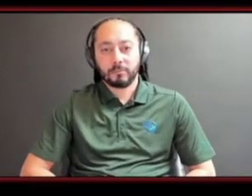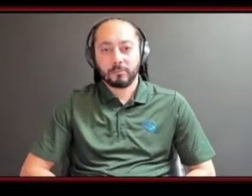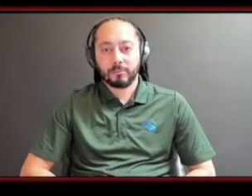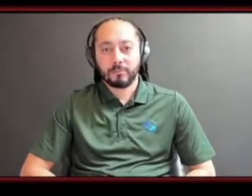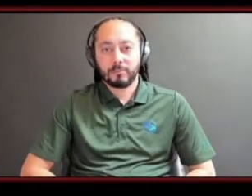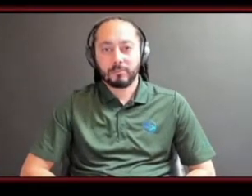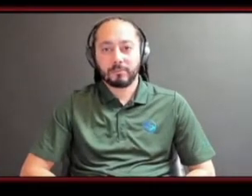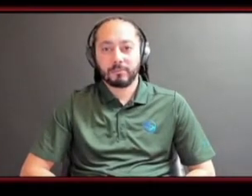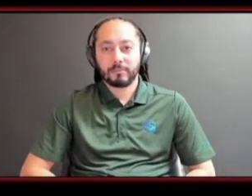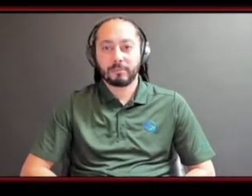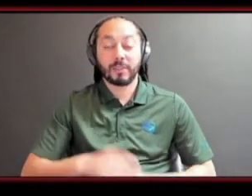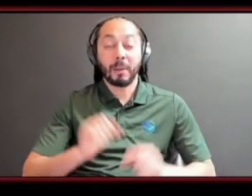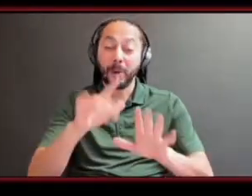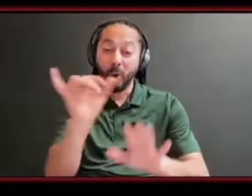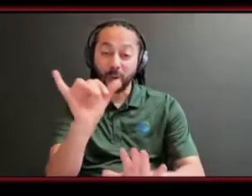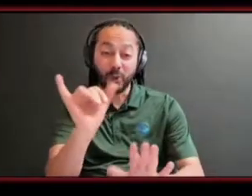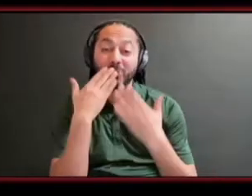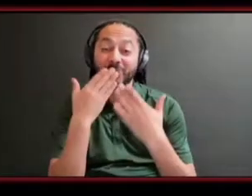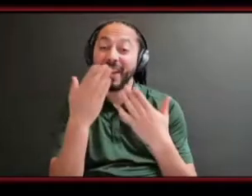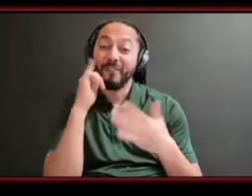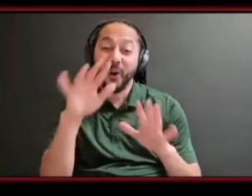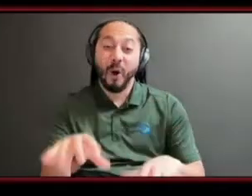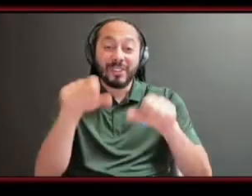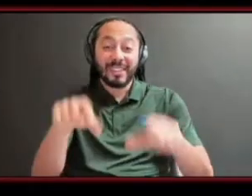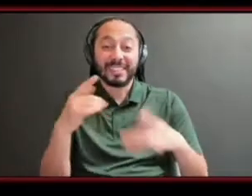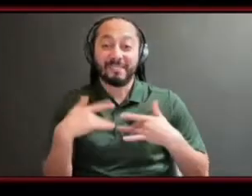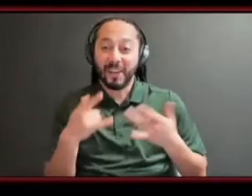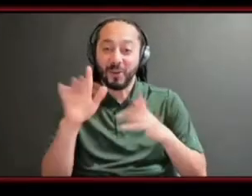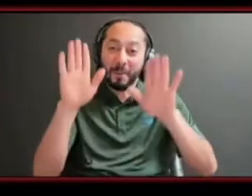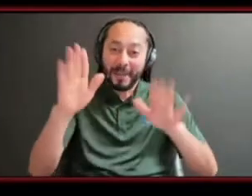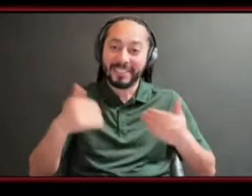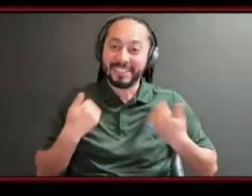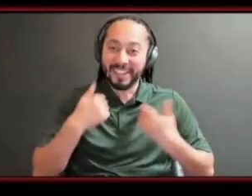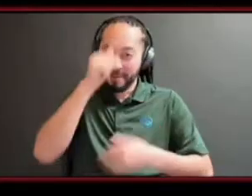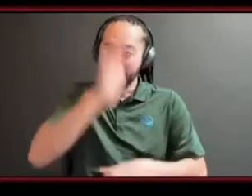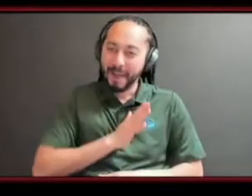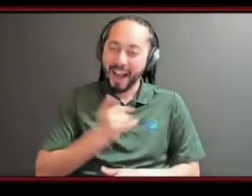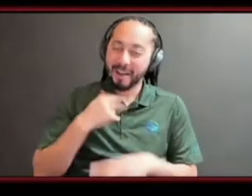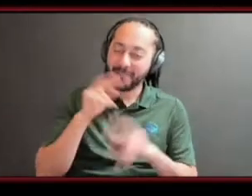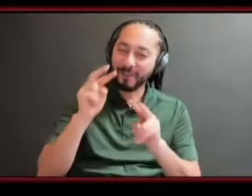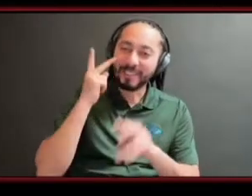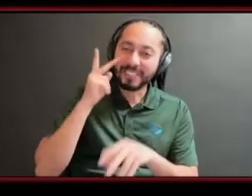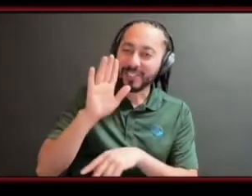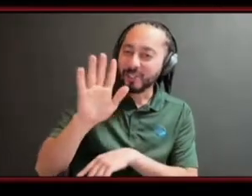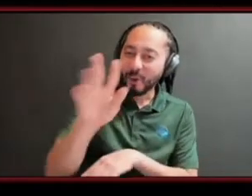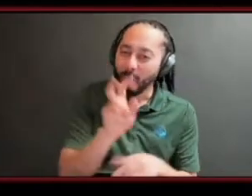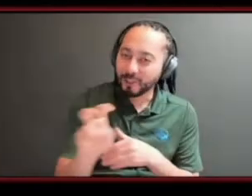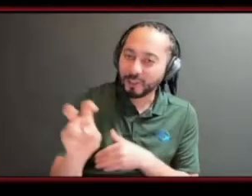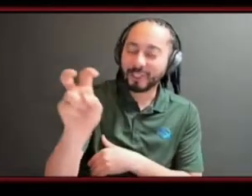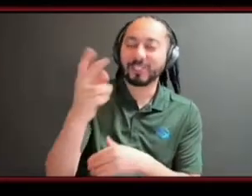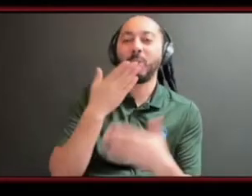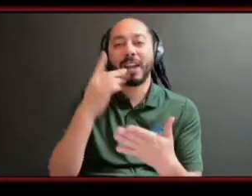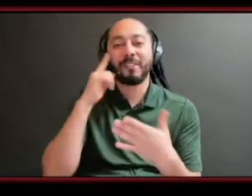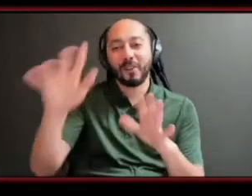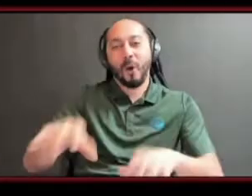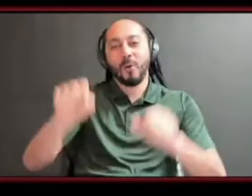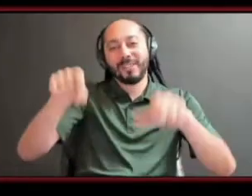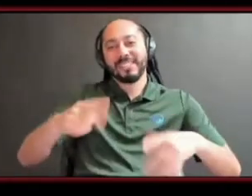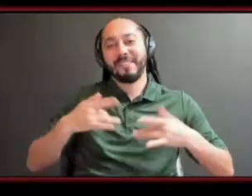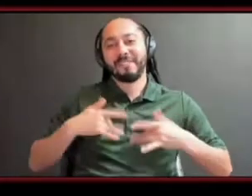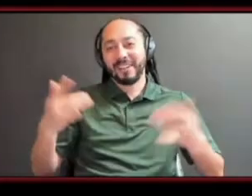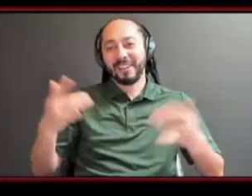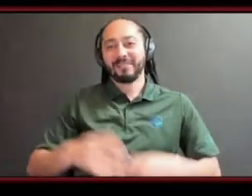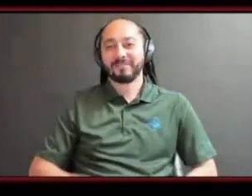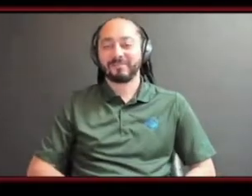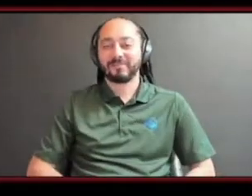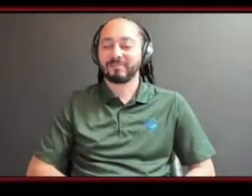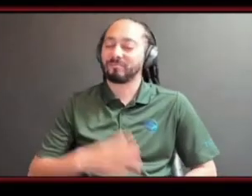for doing this you're an amazing young man and we're just looking forward to seeing where you take this journey so thank you for putting this together i